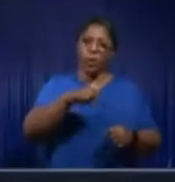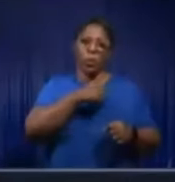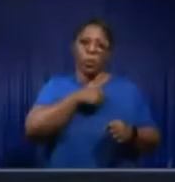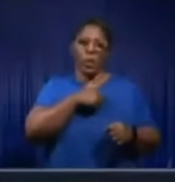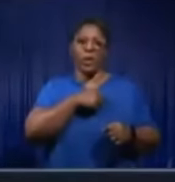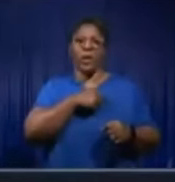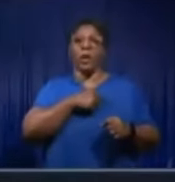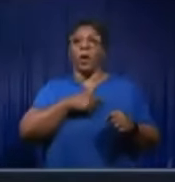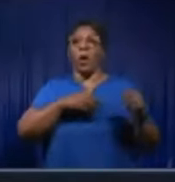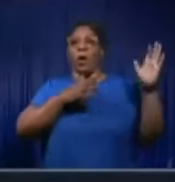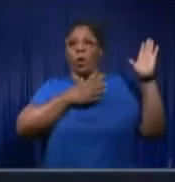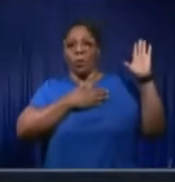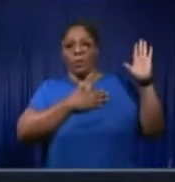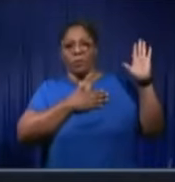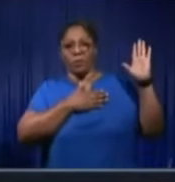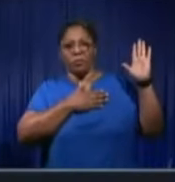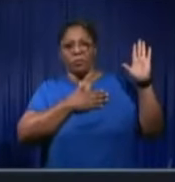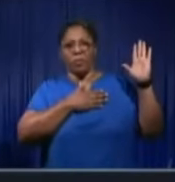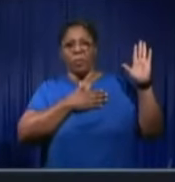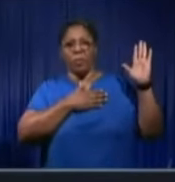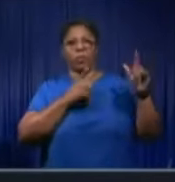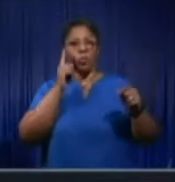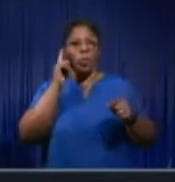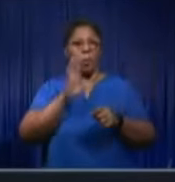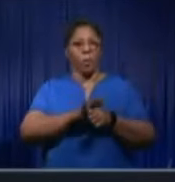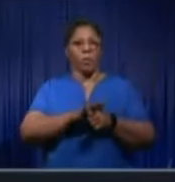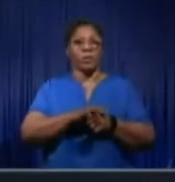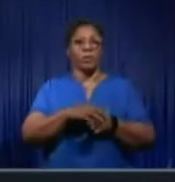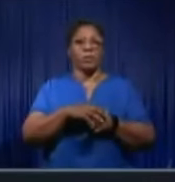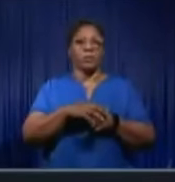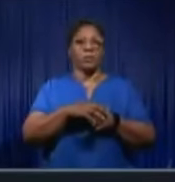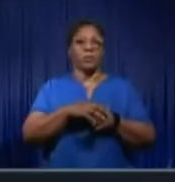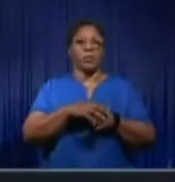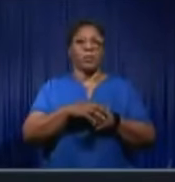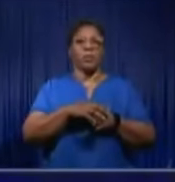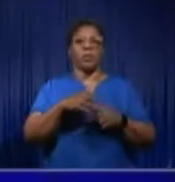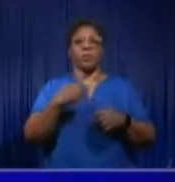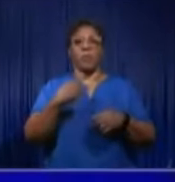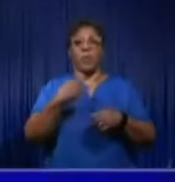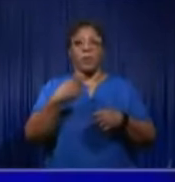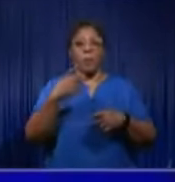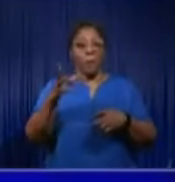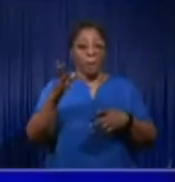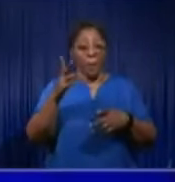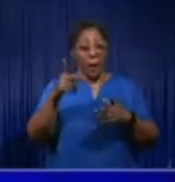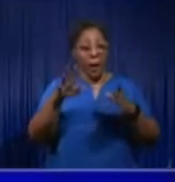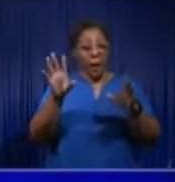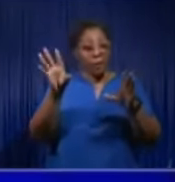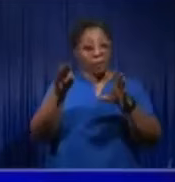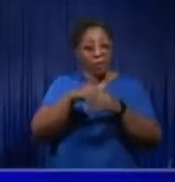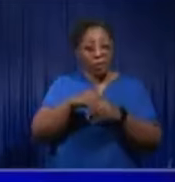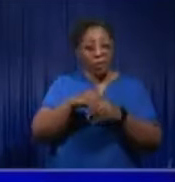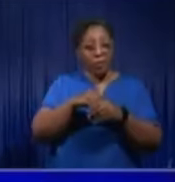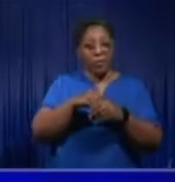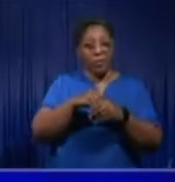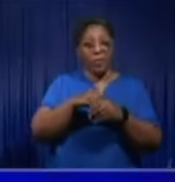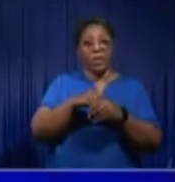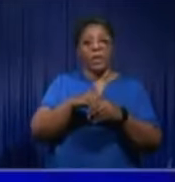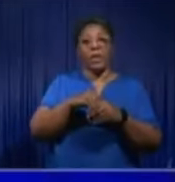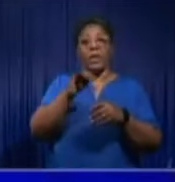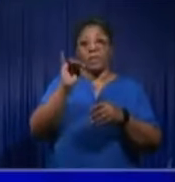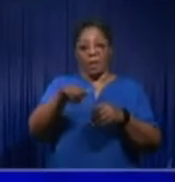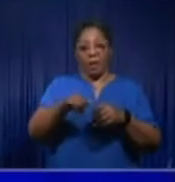PDCs, our CDCs, our community-based organizations to be a part of the accountability process.